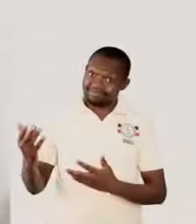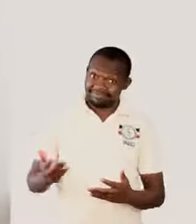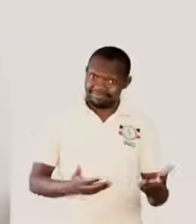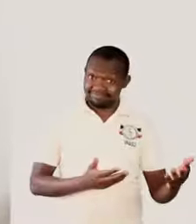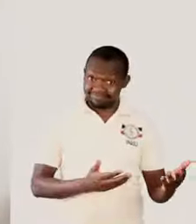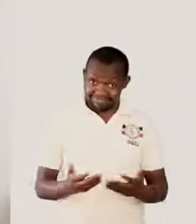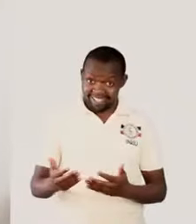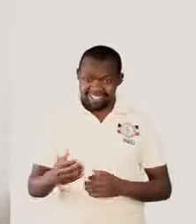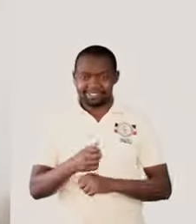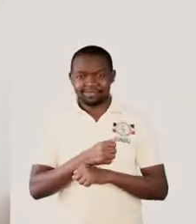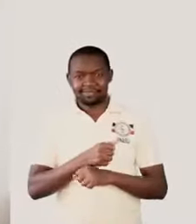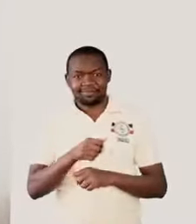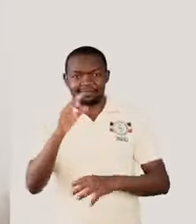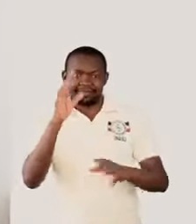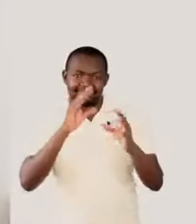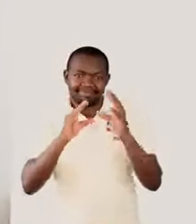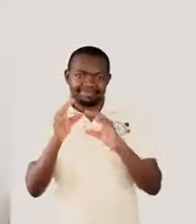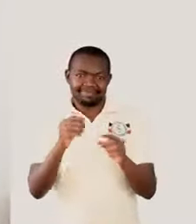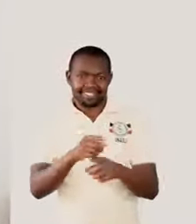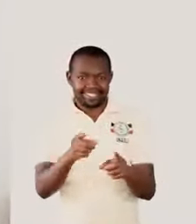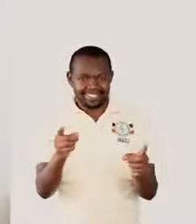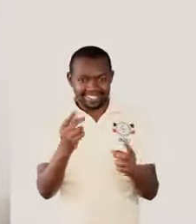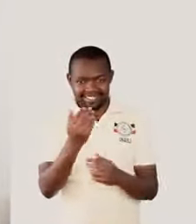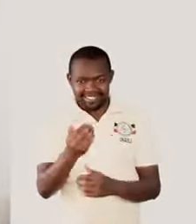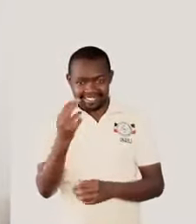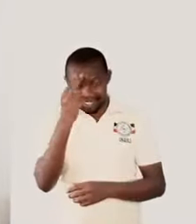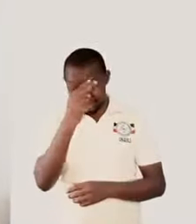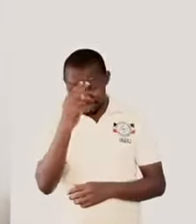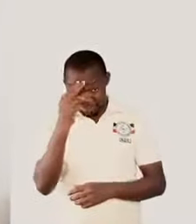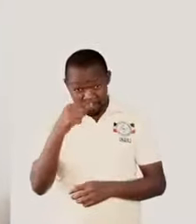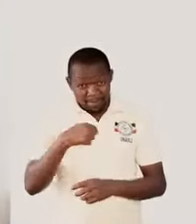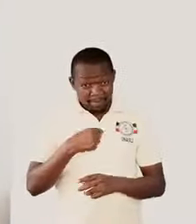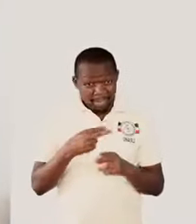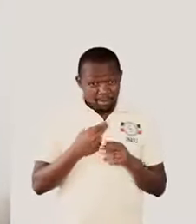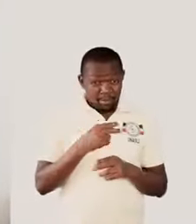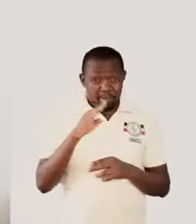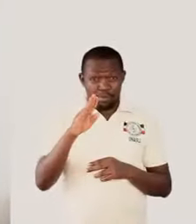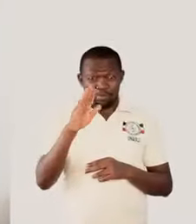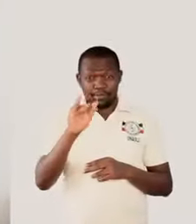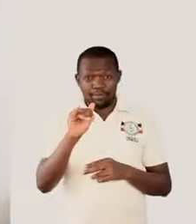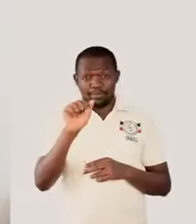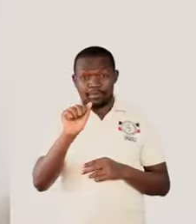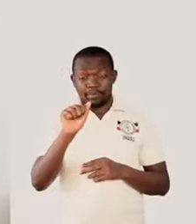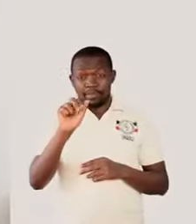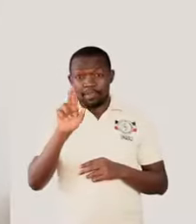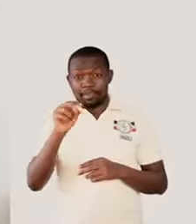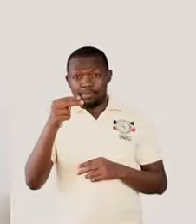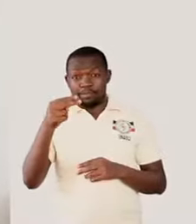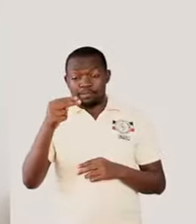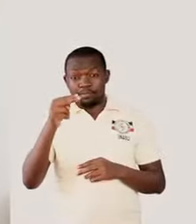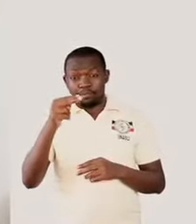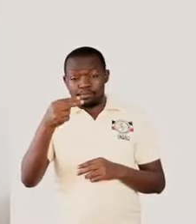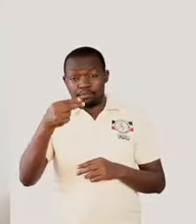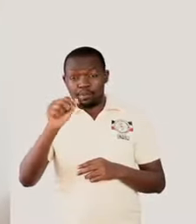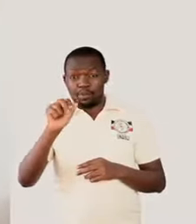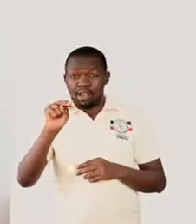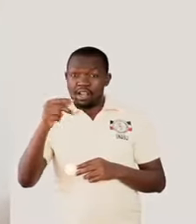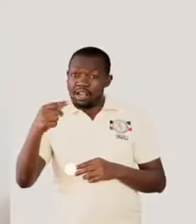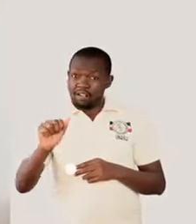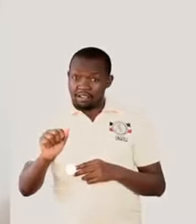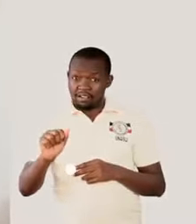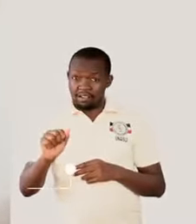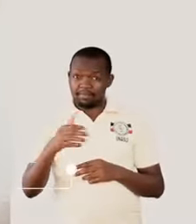My name is Vyarohanga Bonaventure from National Curriculum Development Center together with my colleague